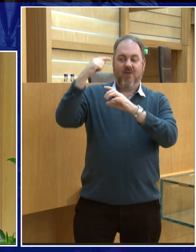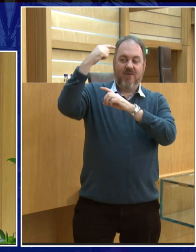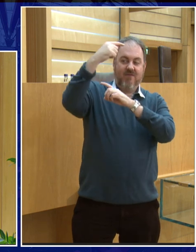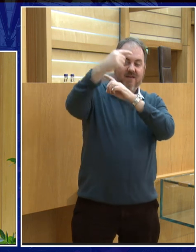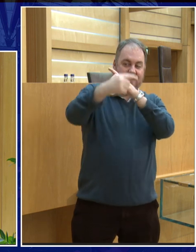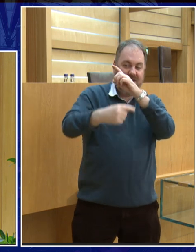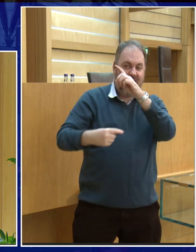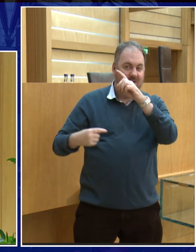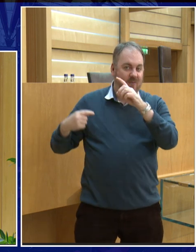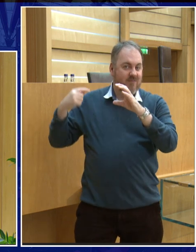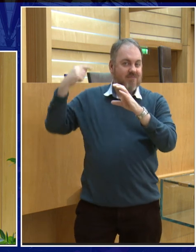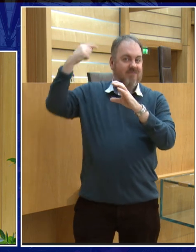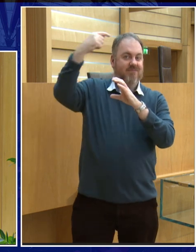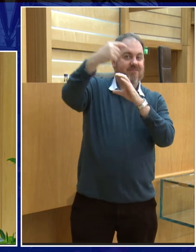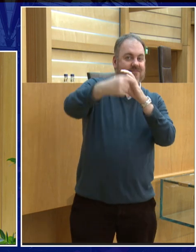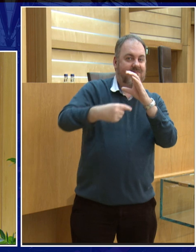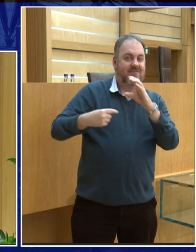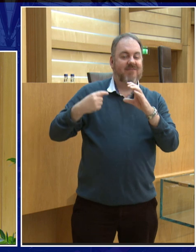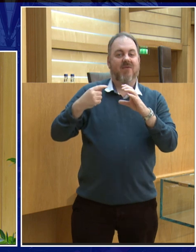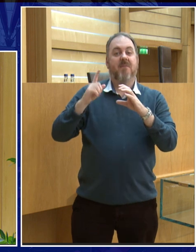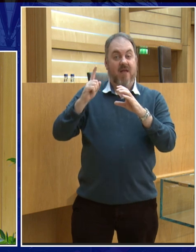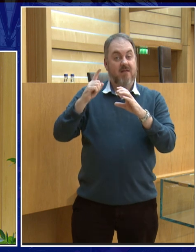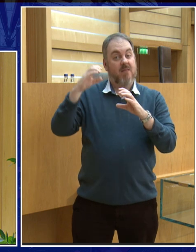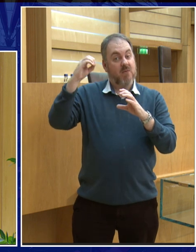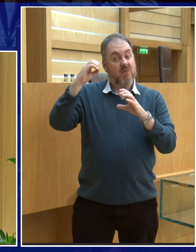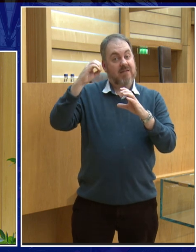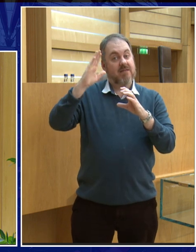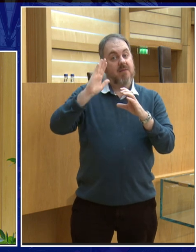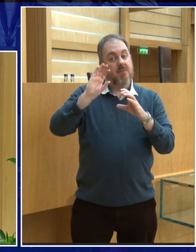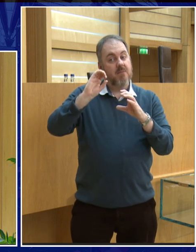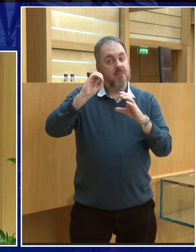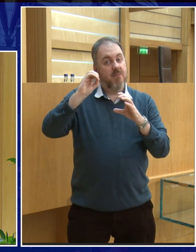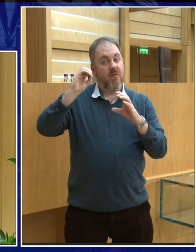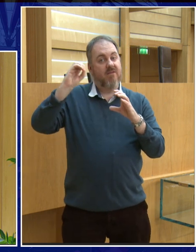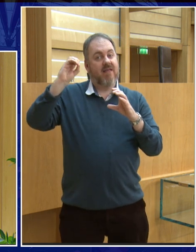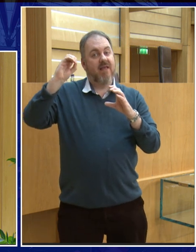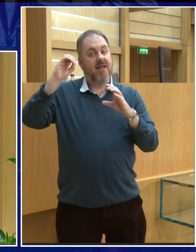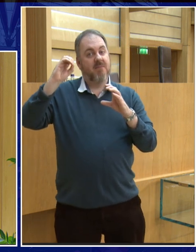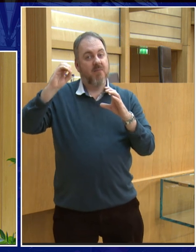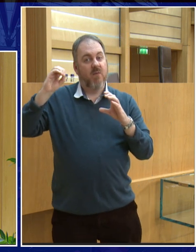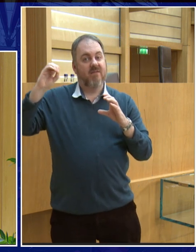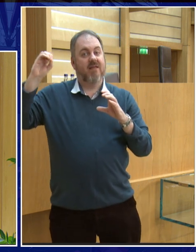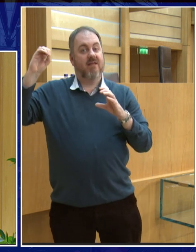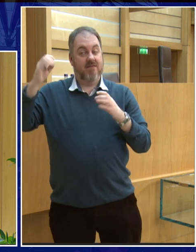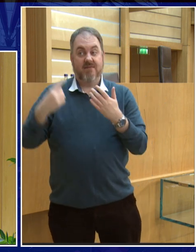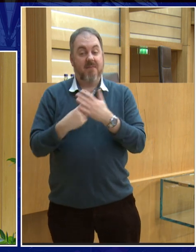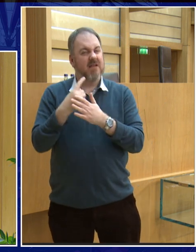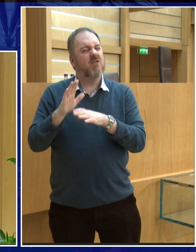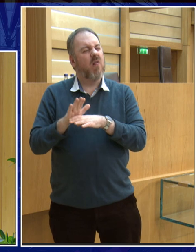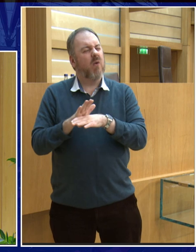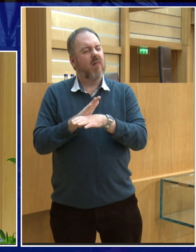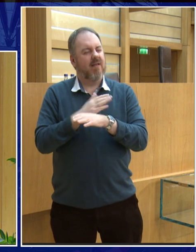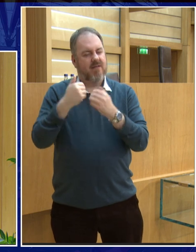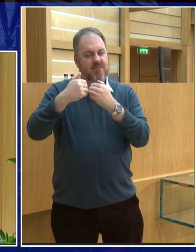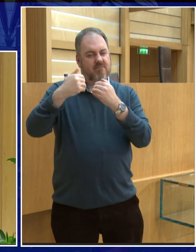the earth. But it is spiralling slowly but surely away from us. So, because in space, for instance, the earth goes around the